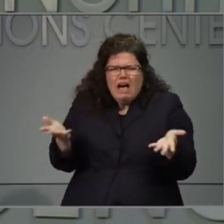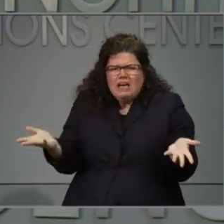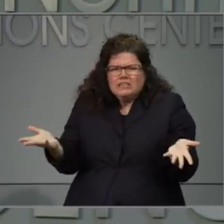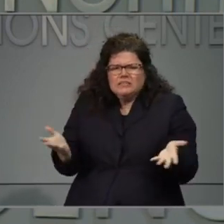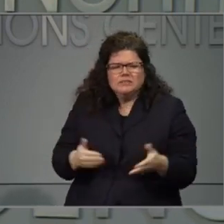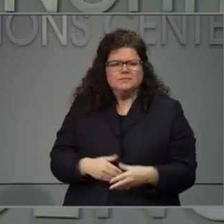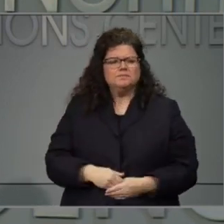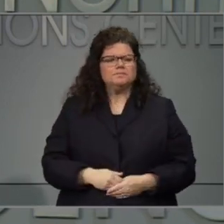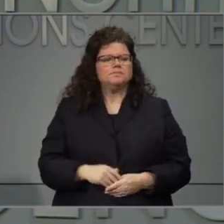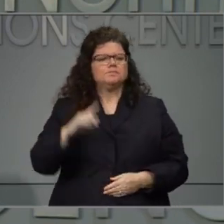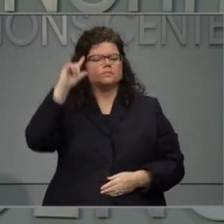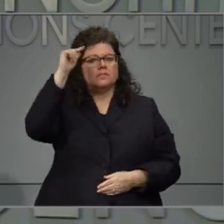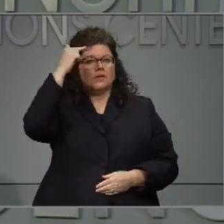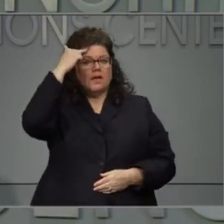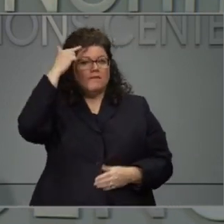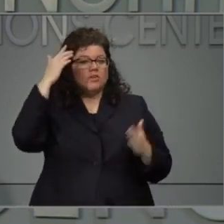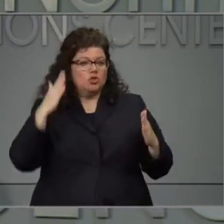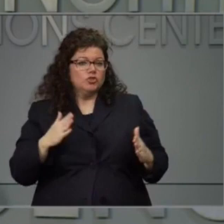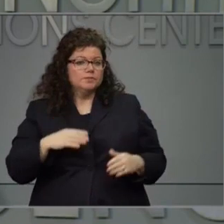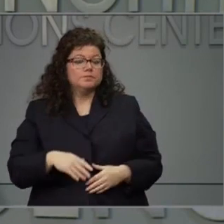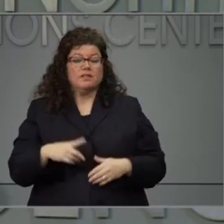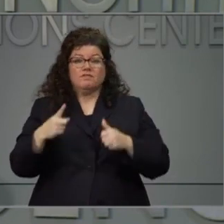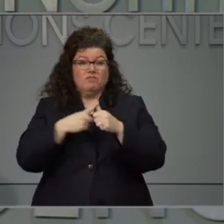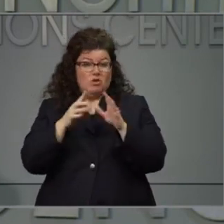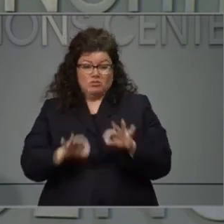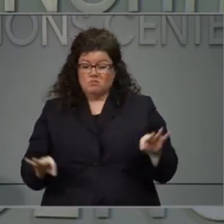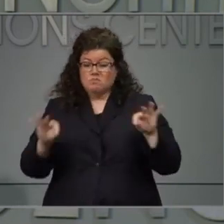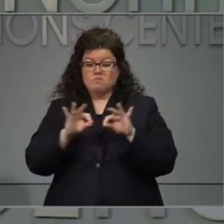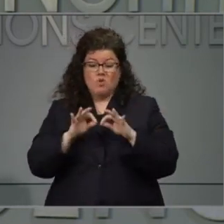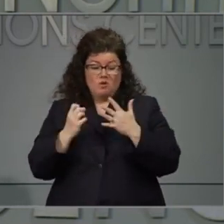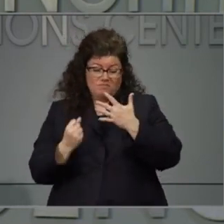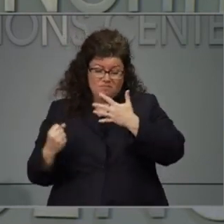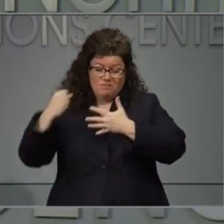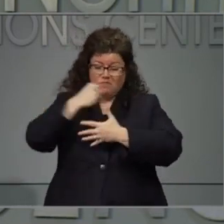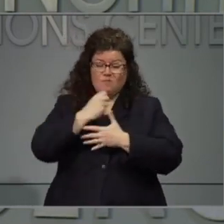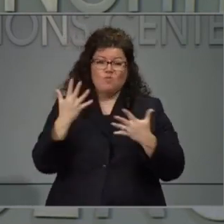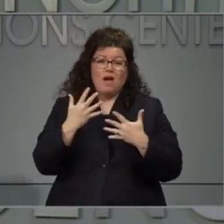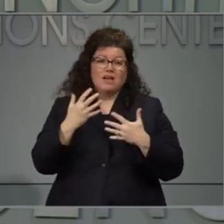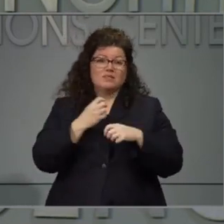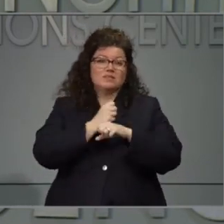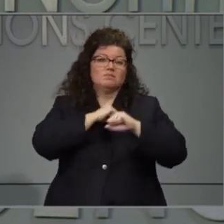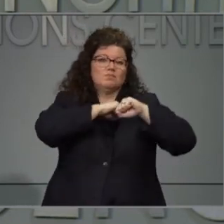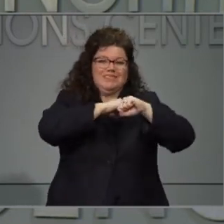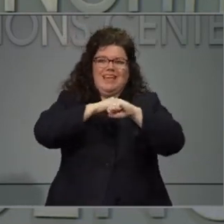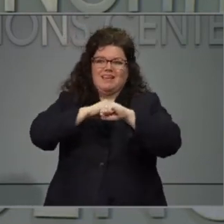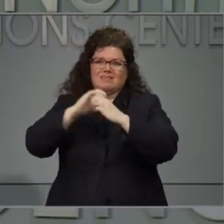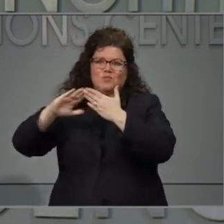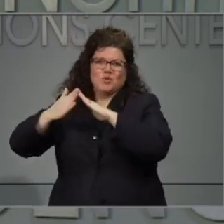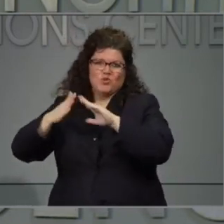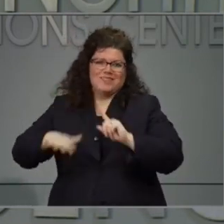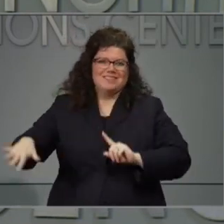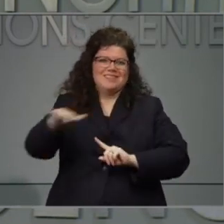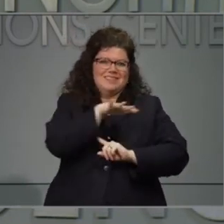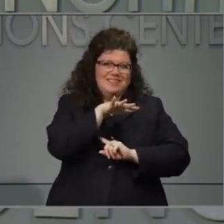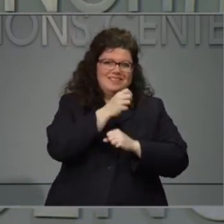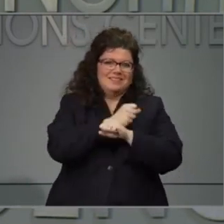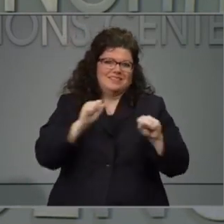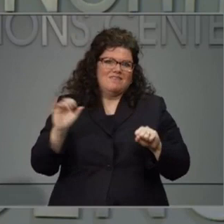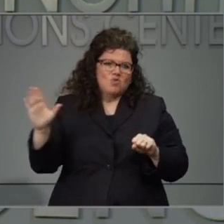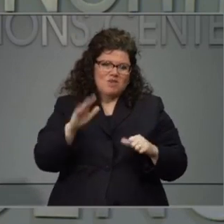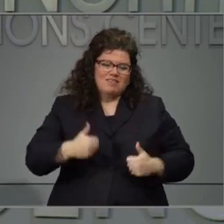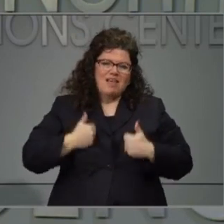Well, first, public safety has to be first. Saving lives has to be first.